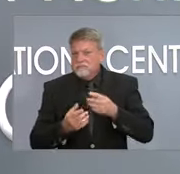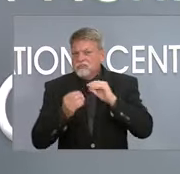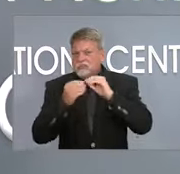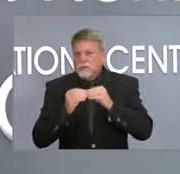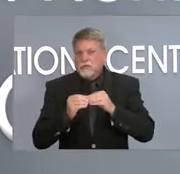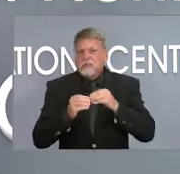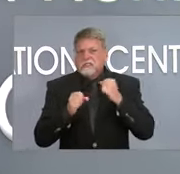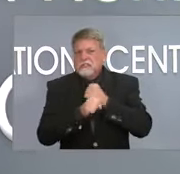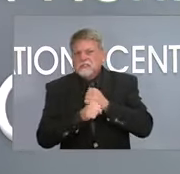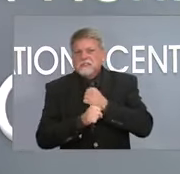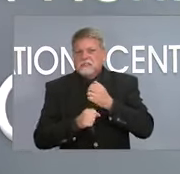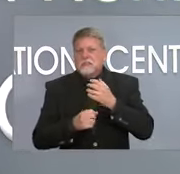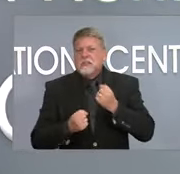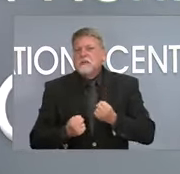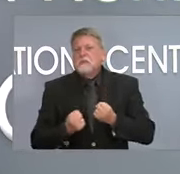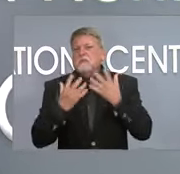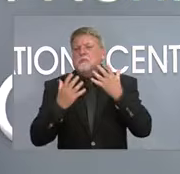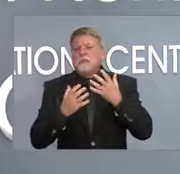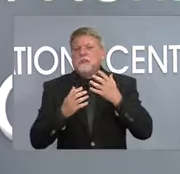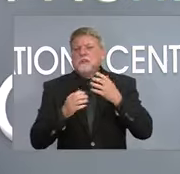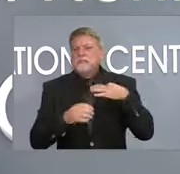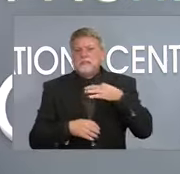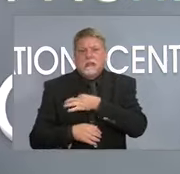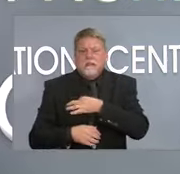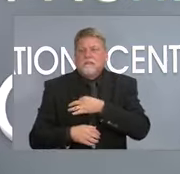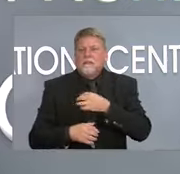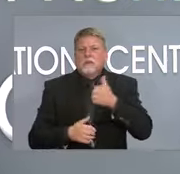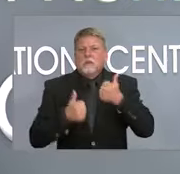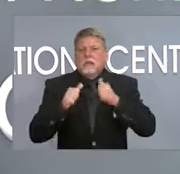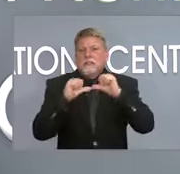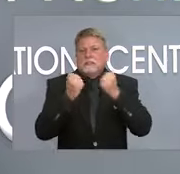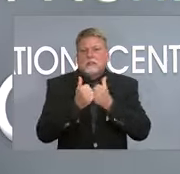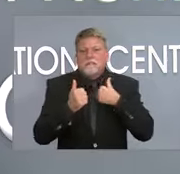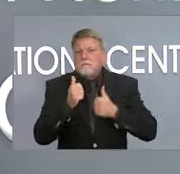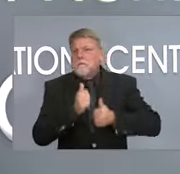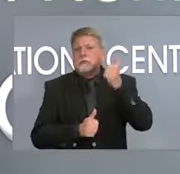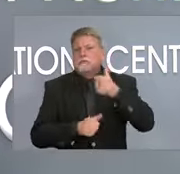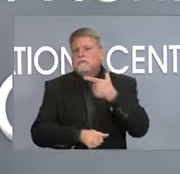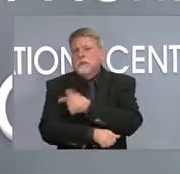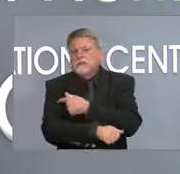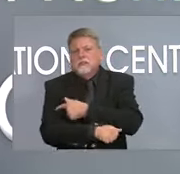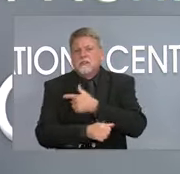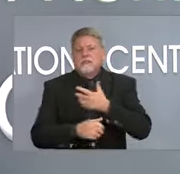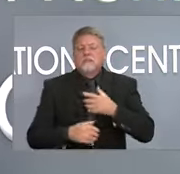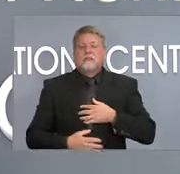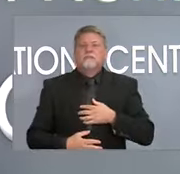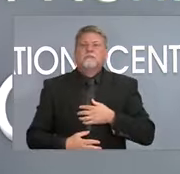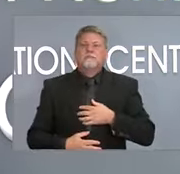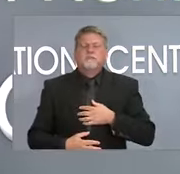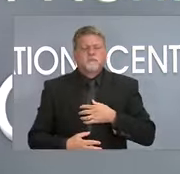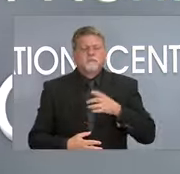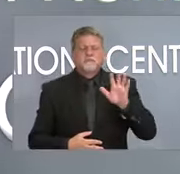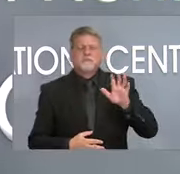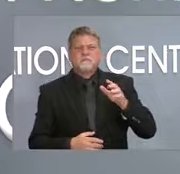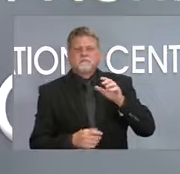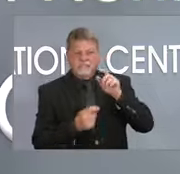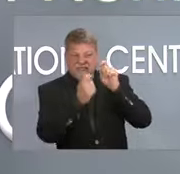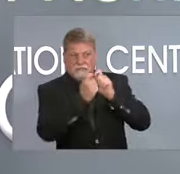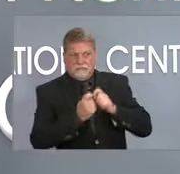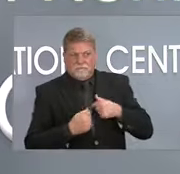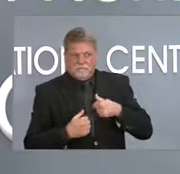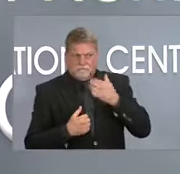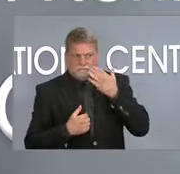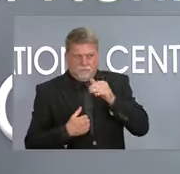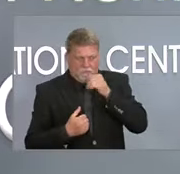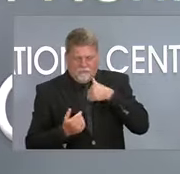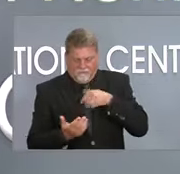agencies are seeing the best and worst rates of employees vaccinated? I think a lot of those have been made public record. I don't have them right in